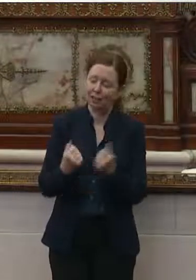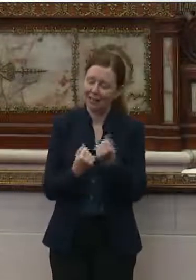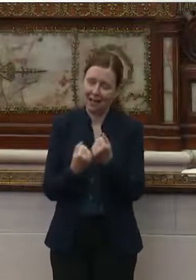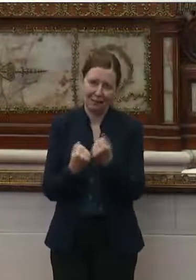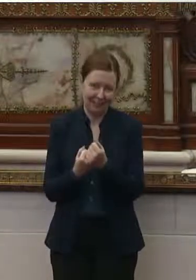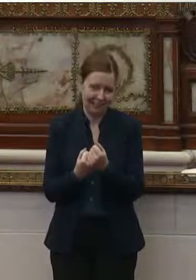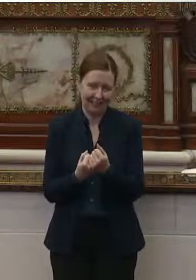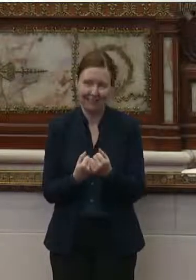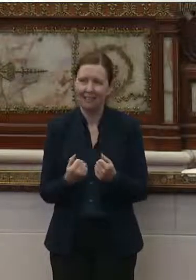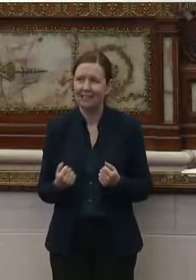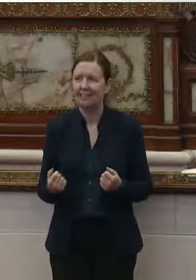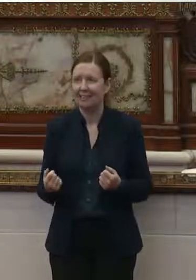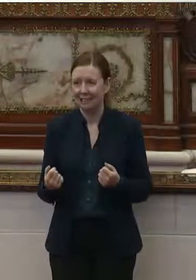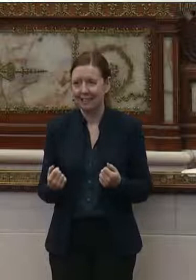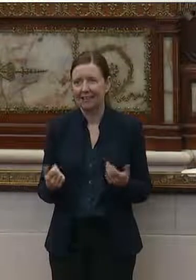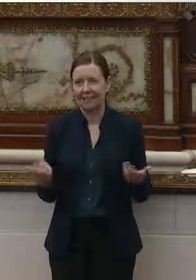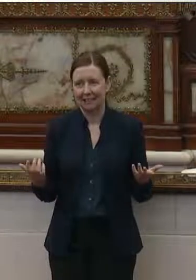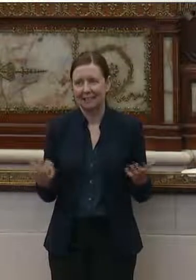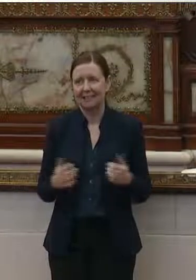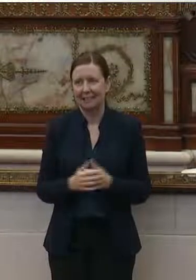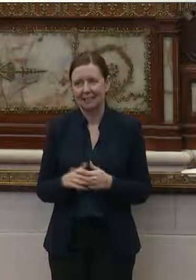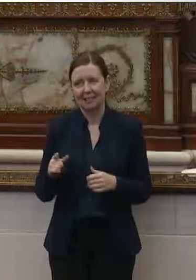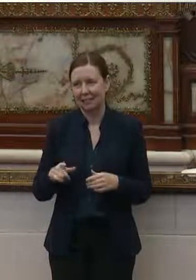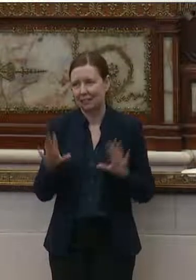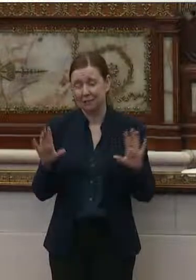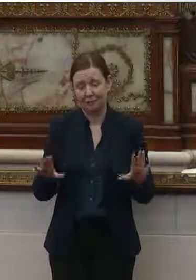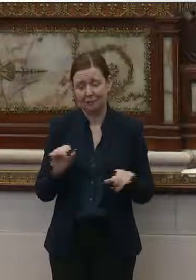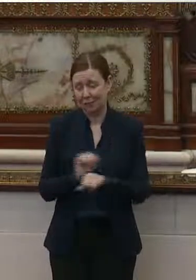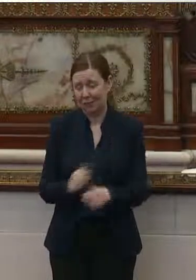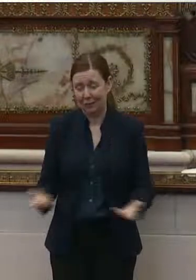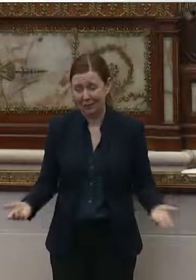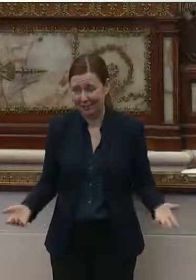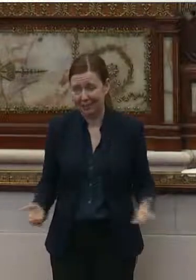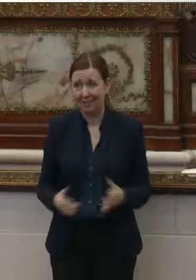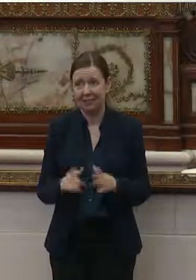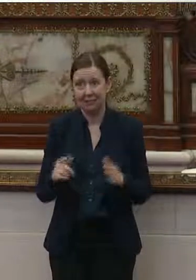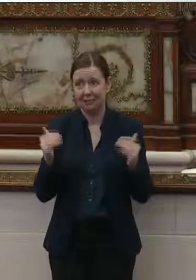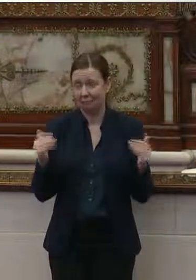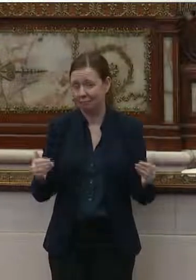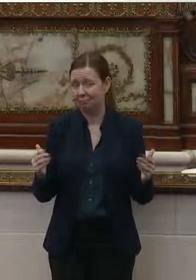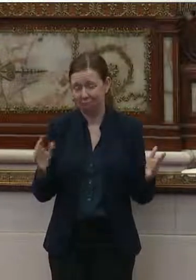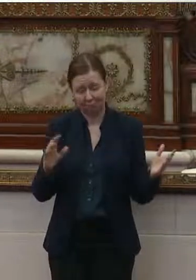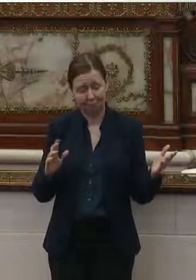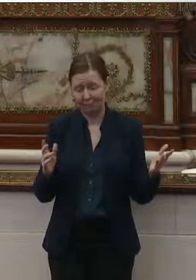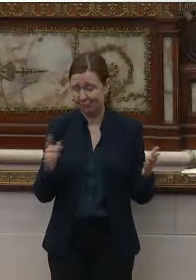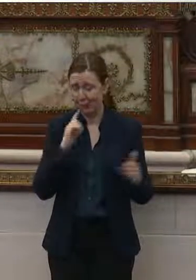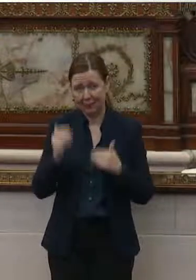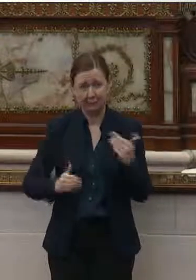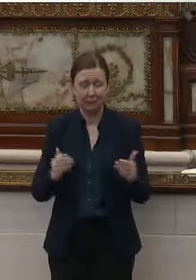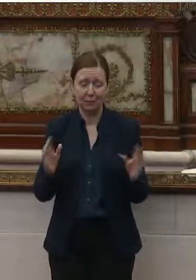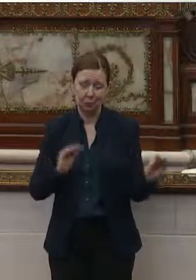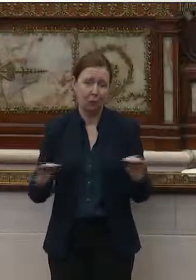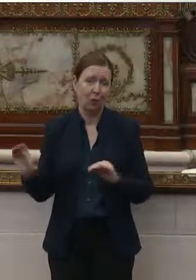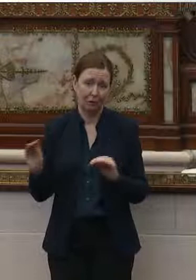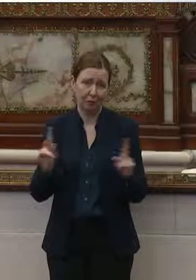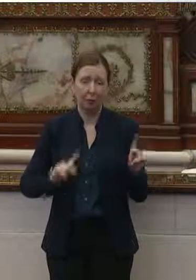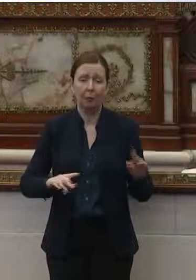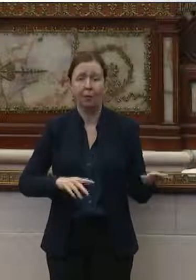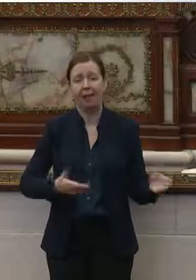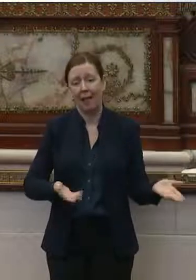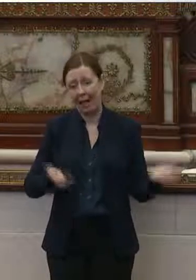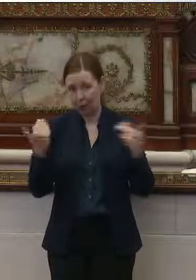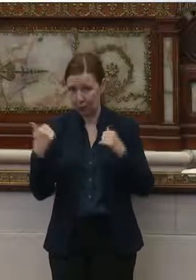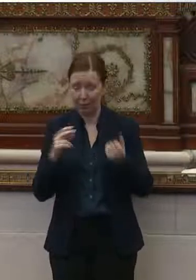advocate. And it has worked to move people out of